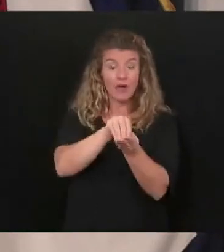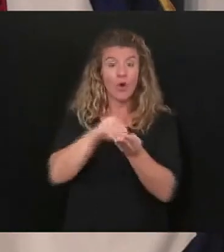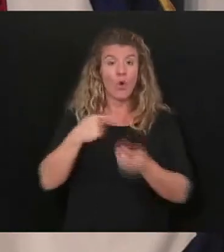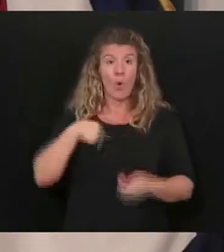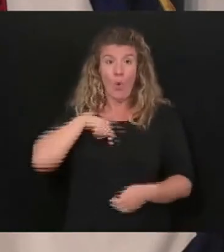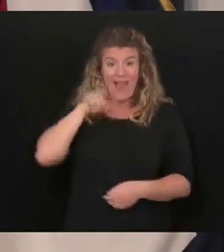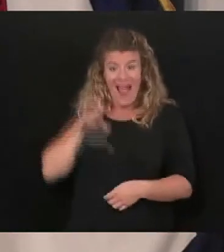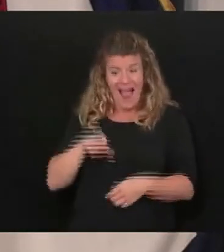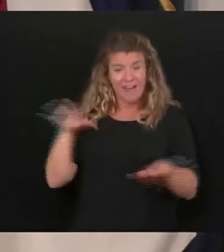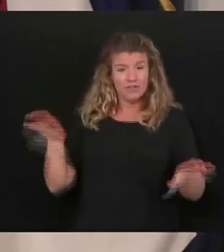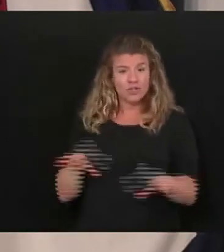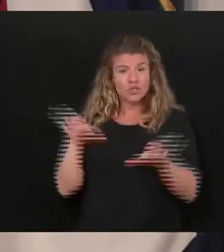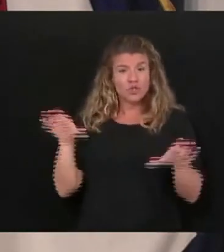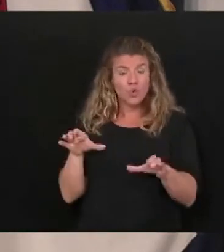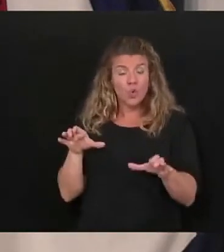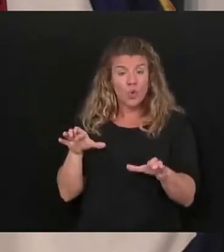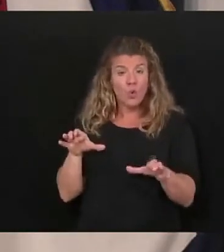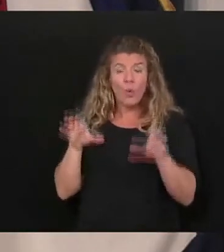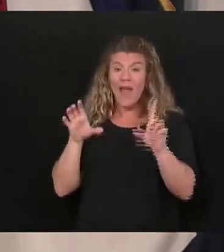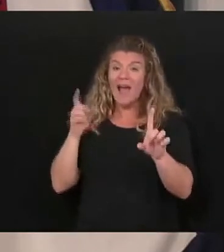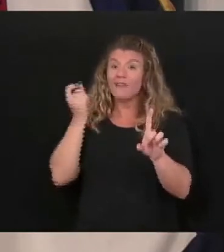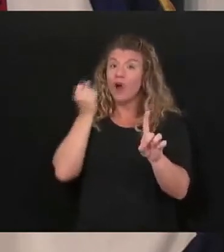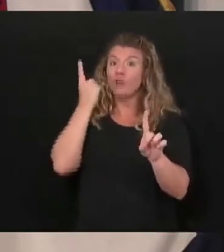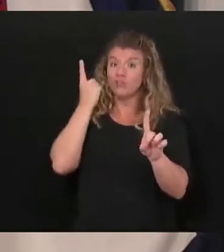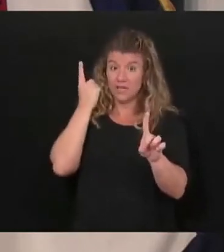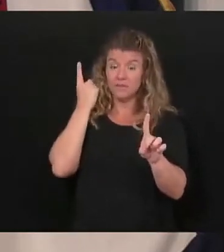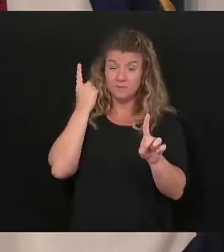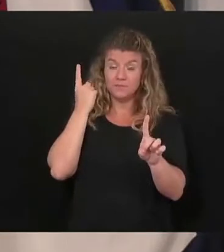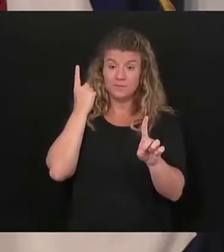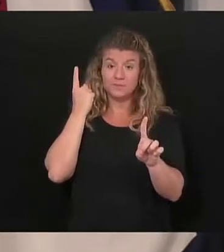do is realize just one thing.